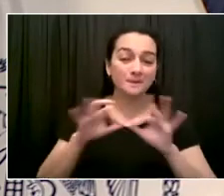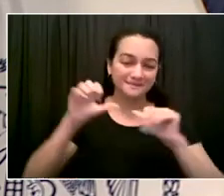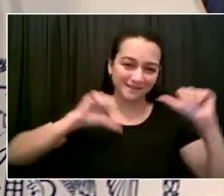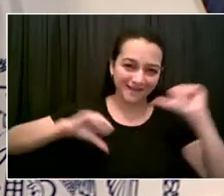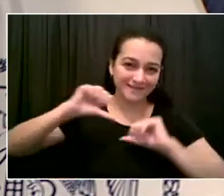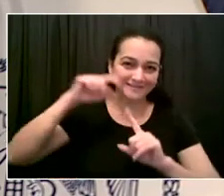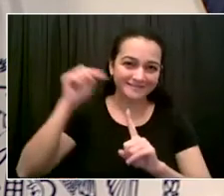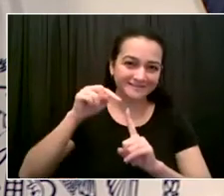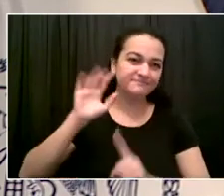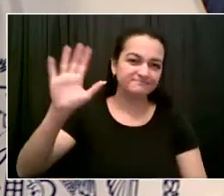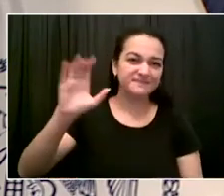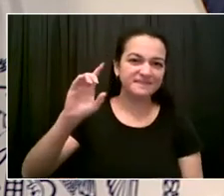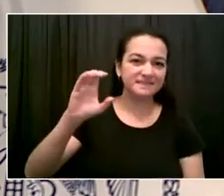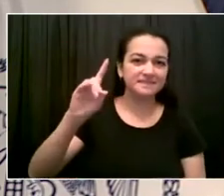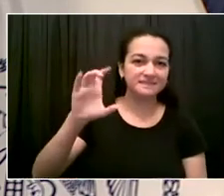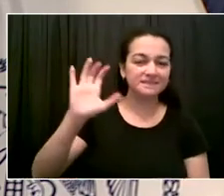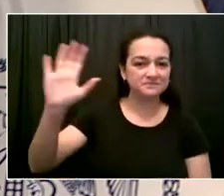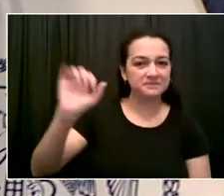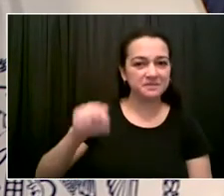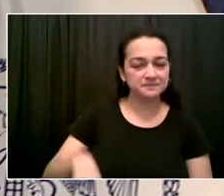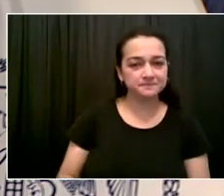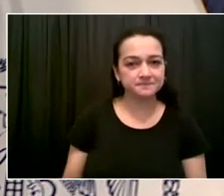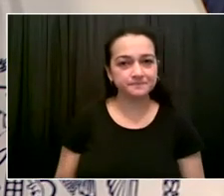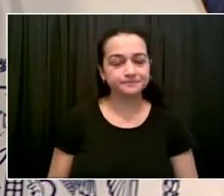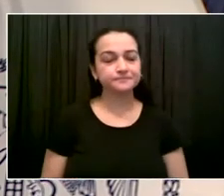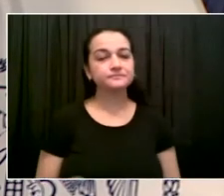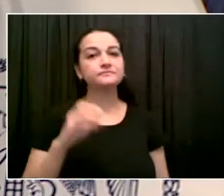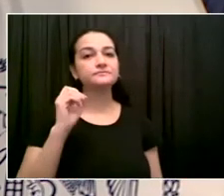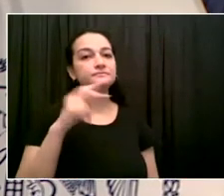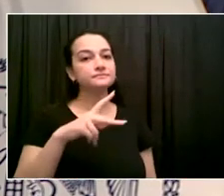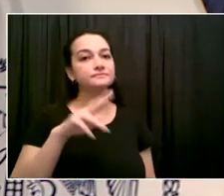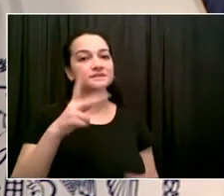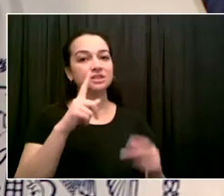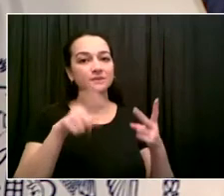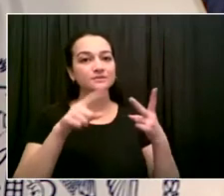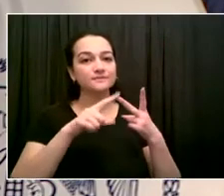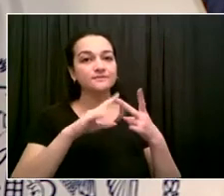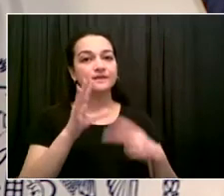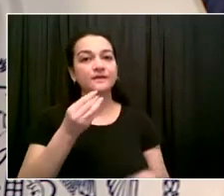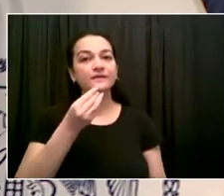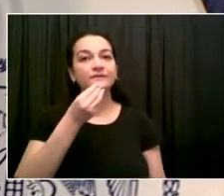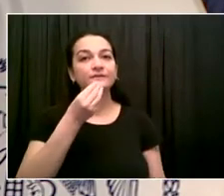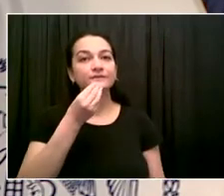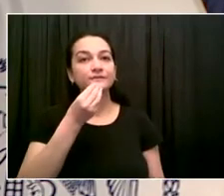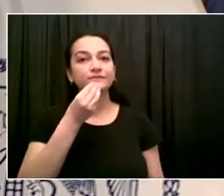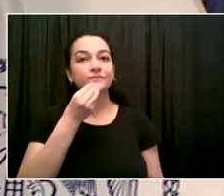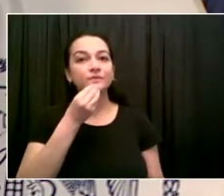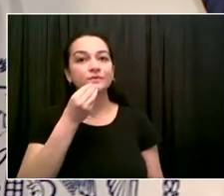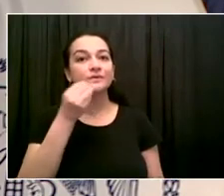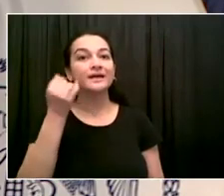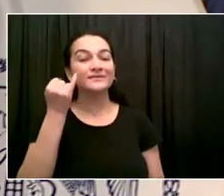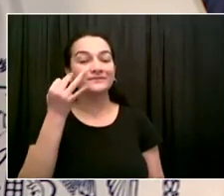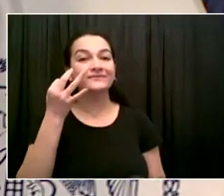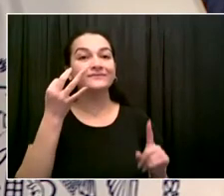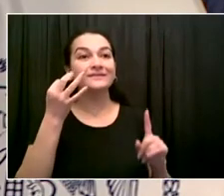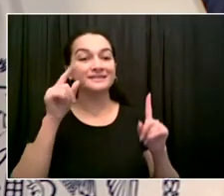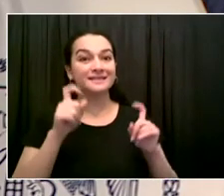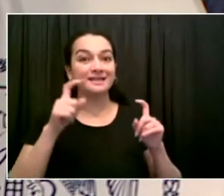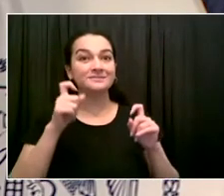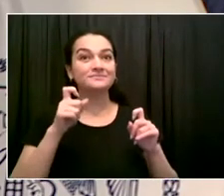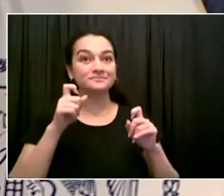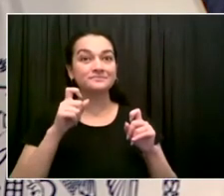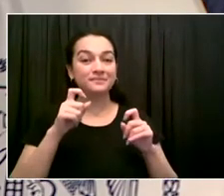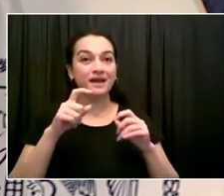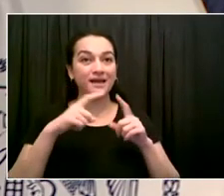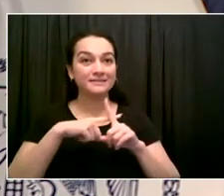why is that happening? I think we're all so used to using that number for basically to show how much COVID cases we